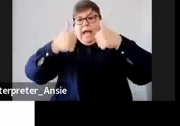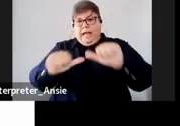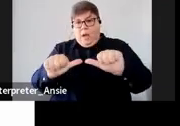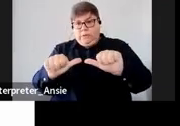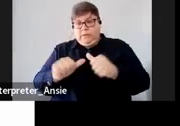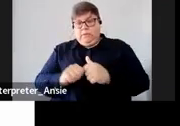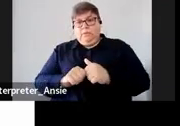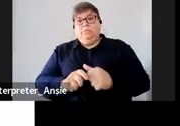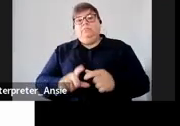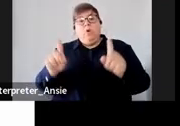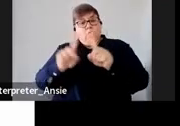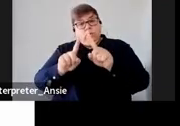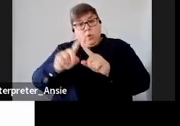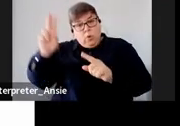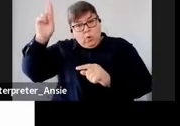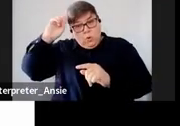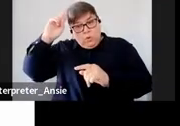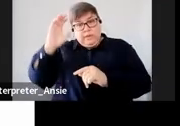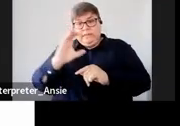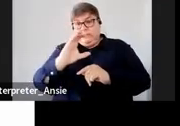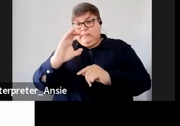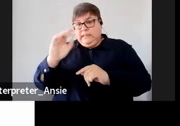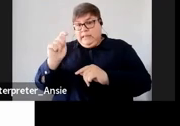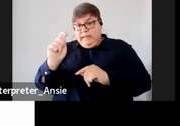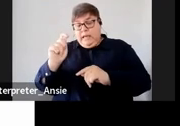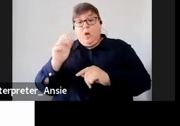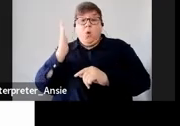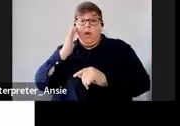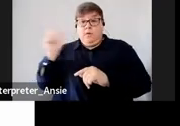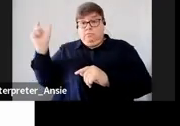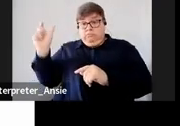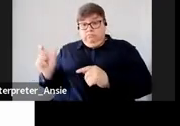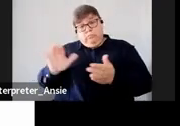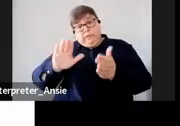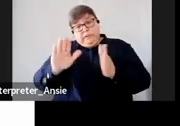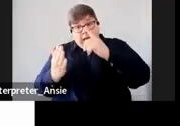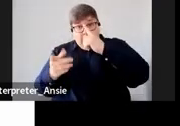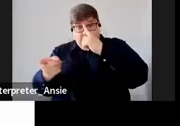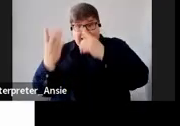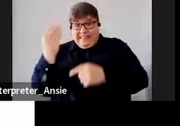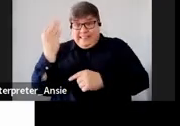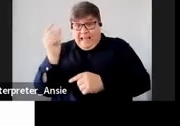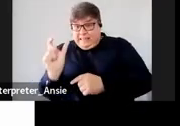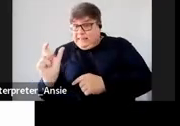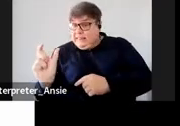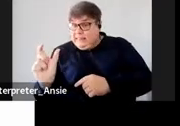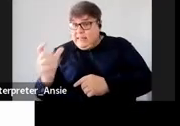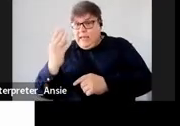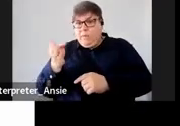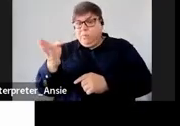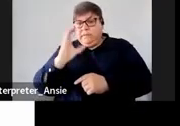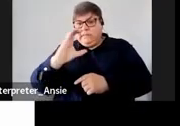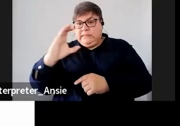also remember that CGT at the date of death there could be possible CGT as a deemed